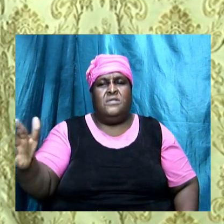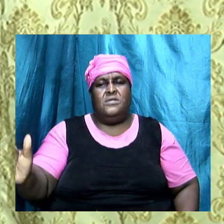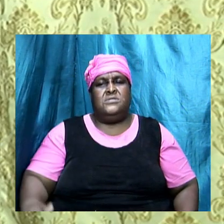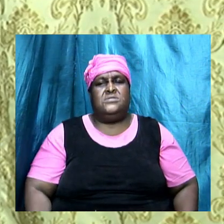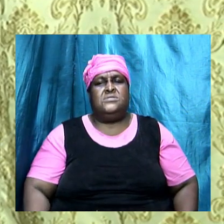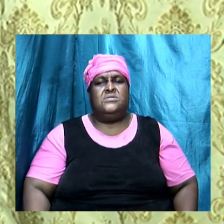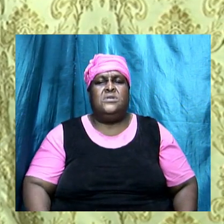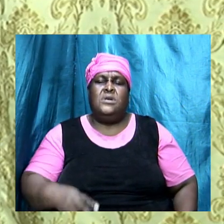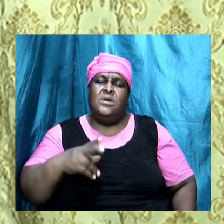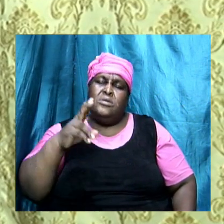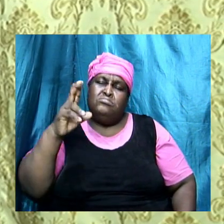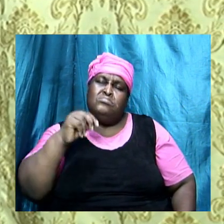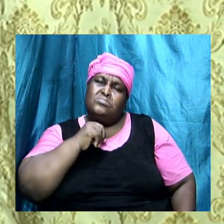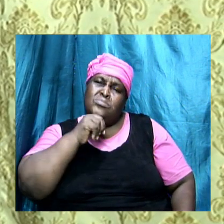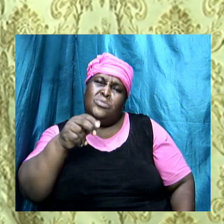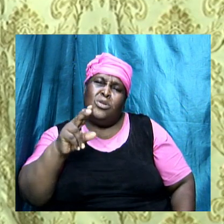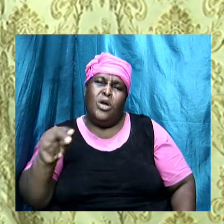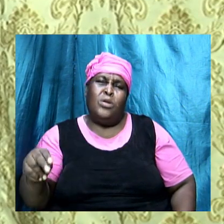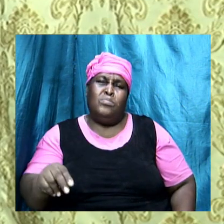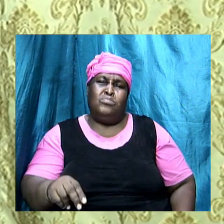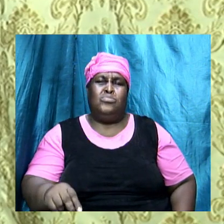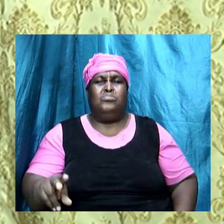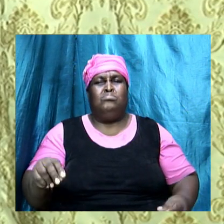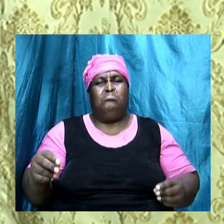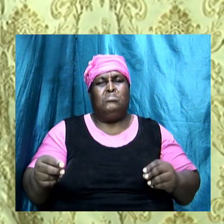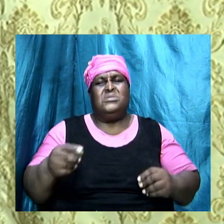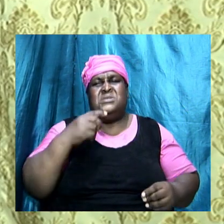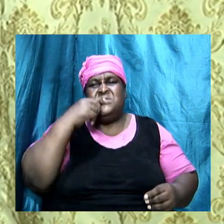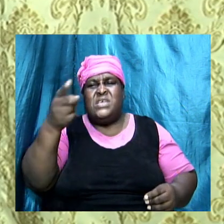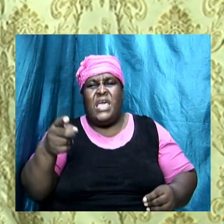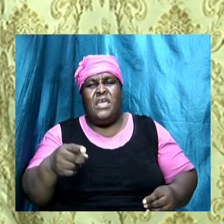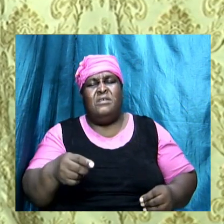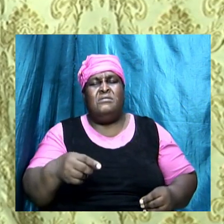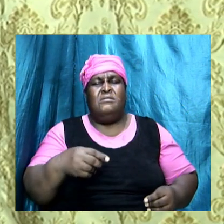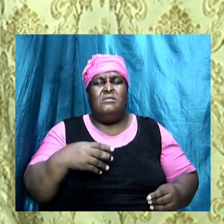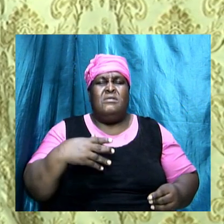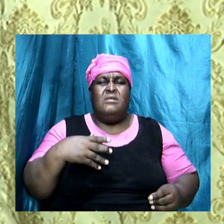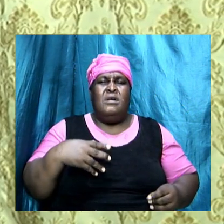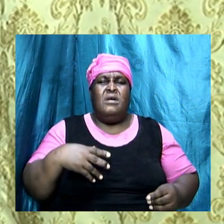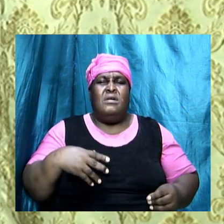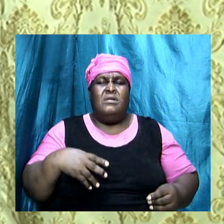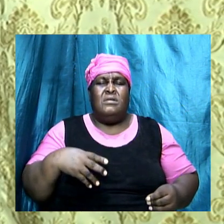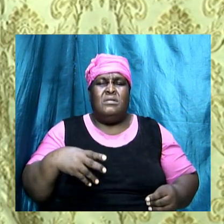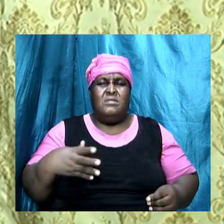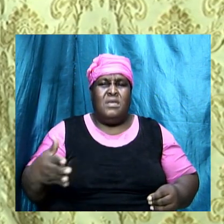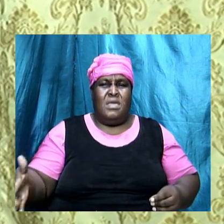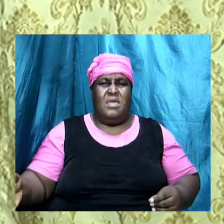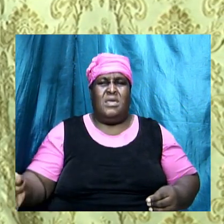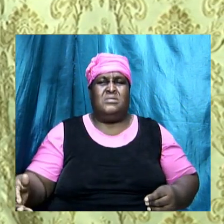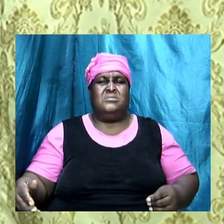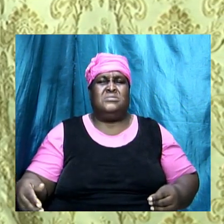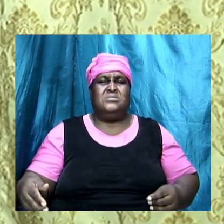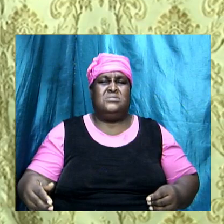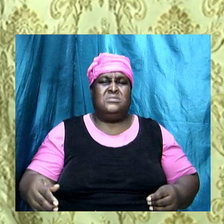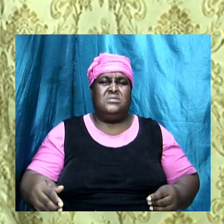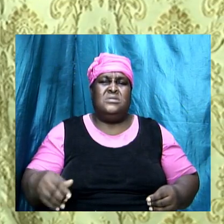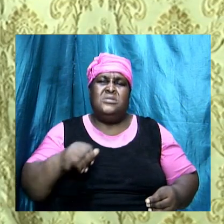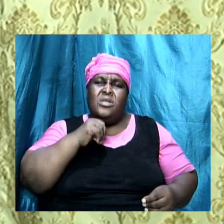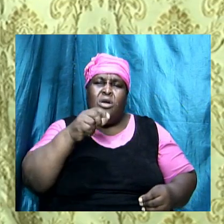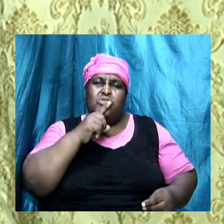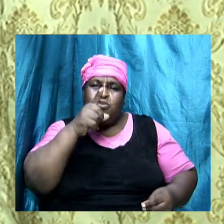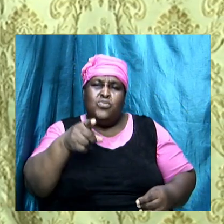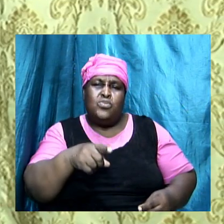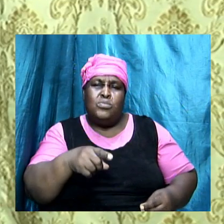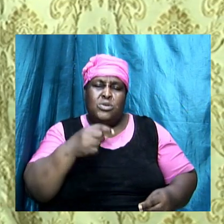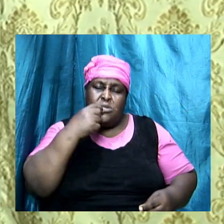we will not put any mixture in our lips amen but we will tell you what the Bible says let us look